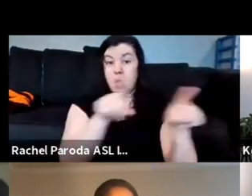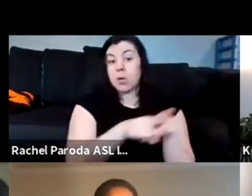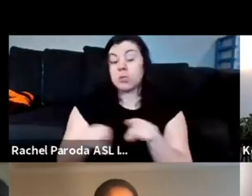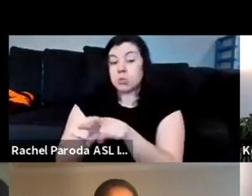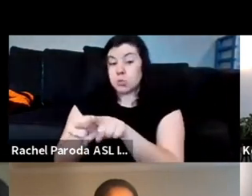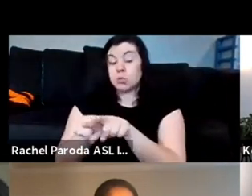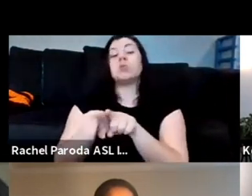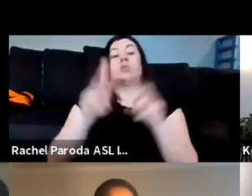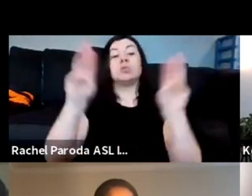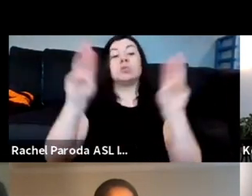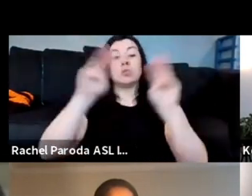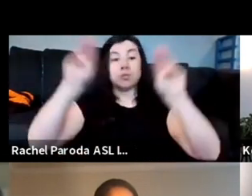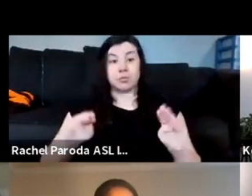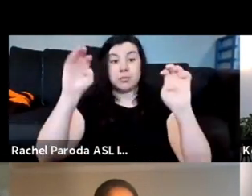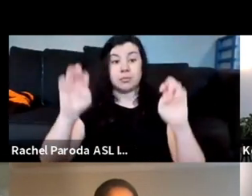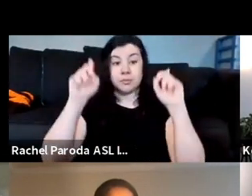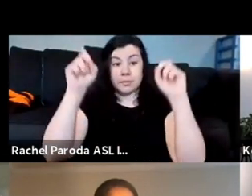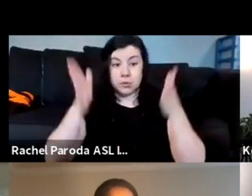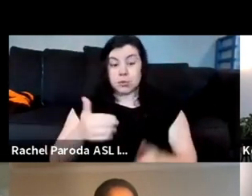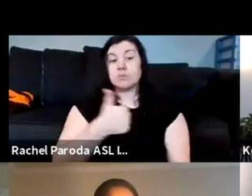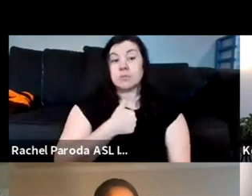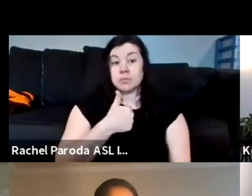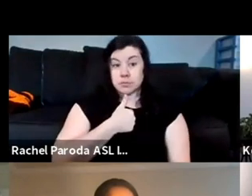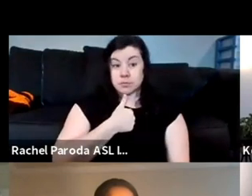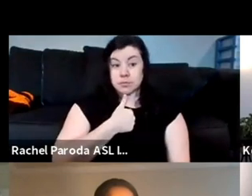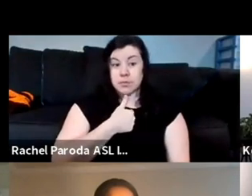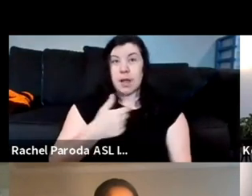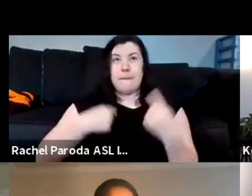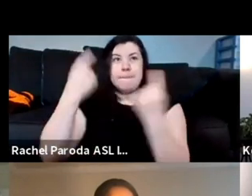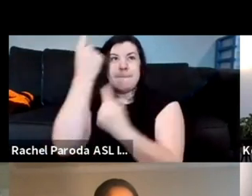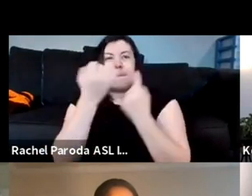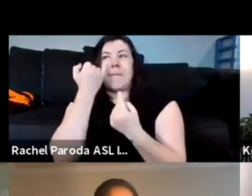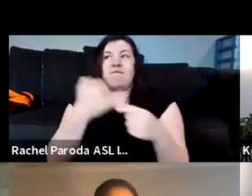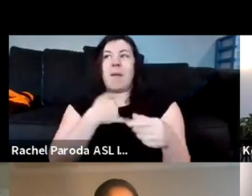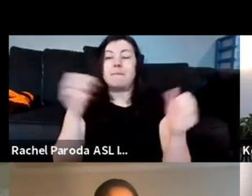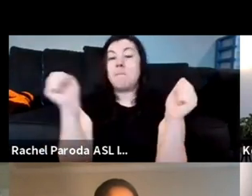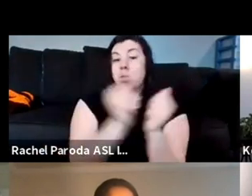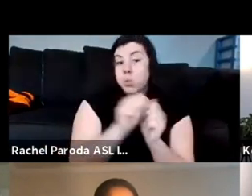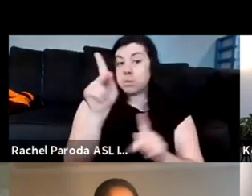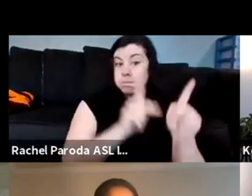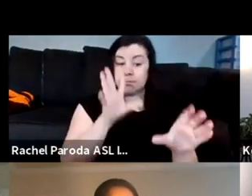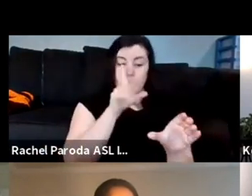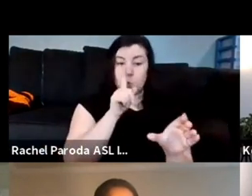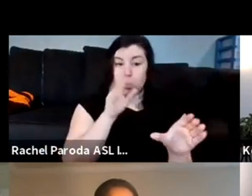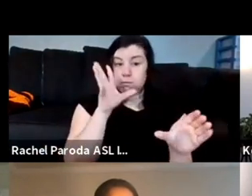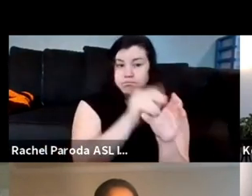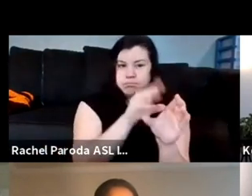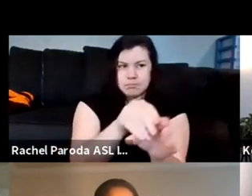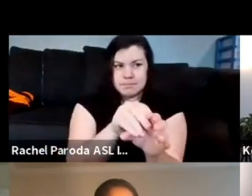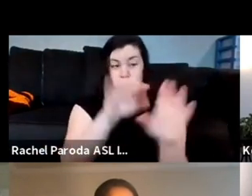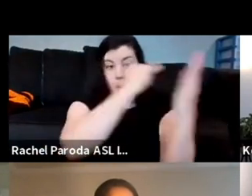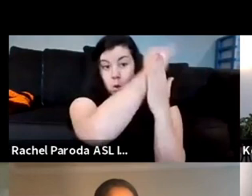educator i'm constantly thinking about when i'm with participants and we're looking at either a piece a work of art